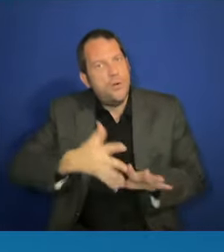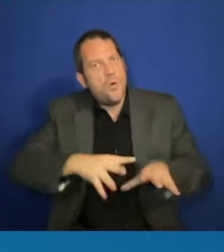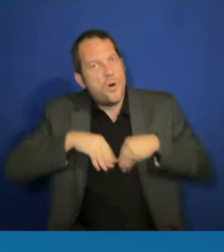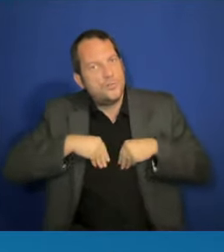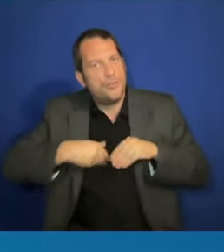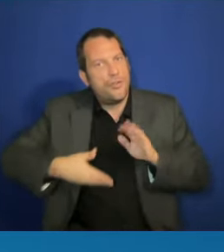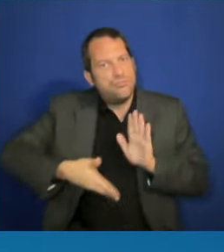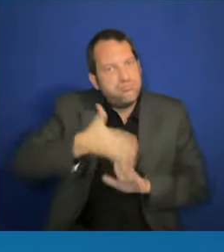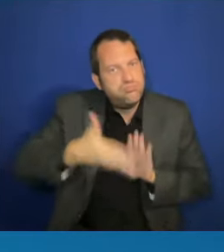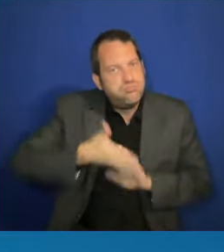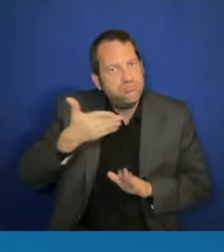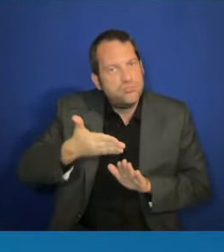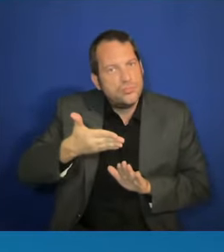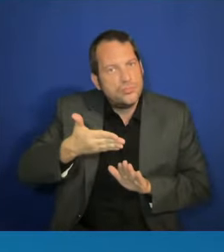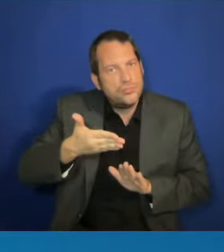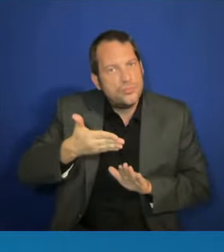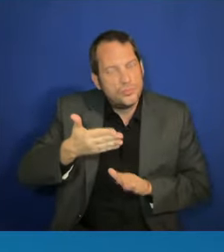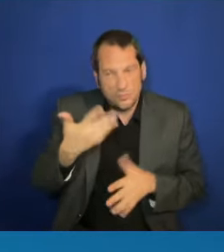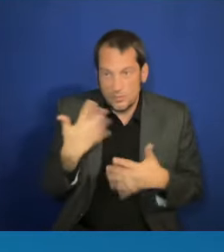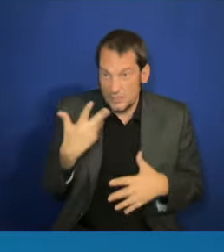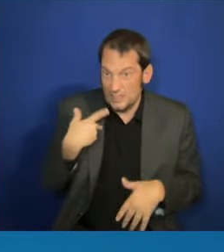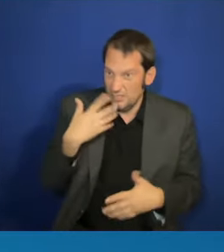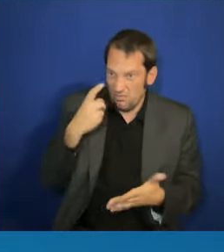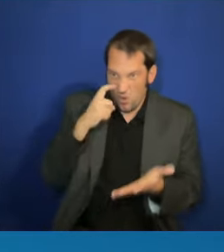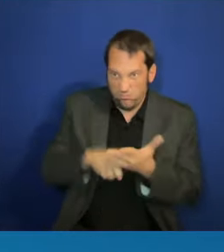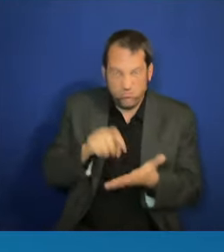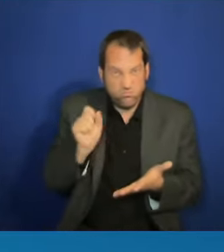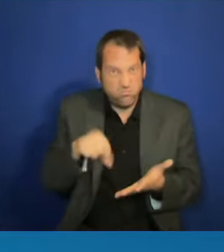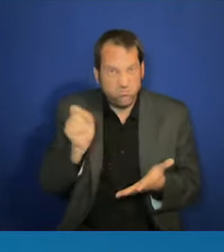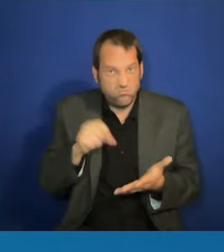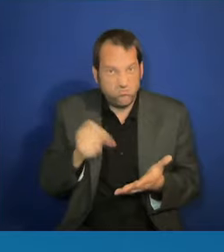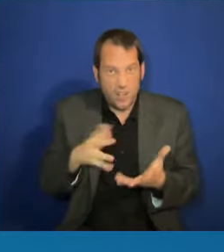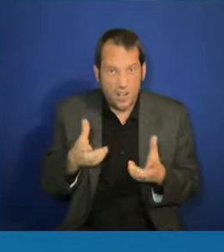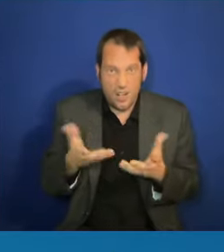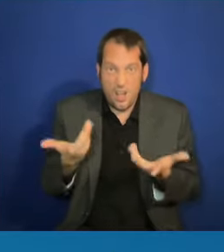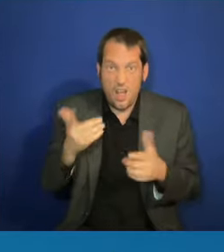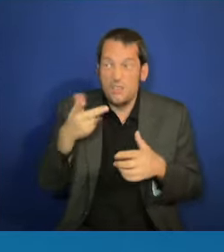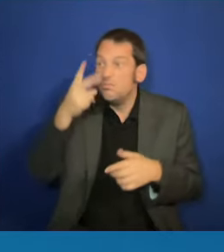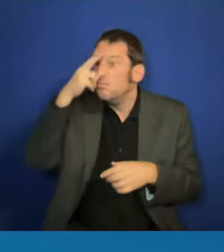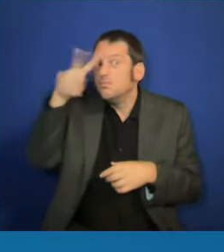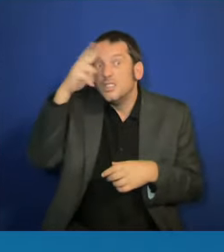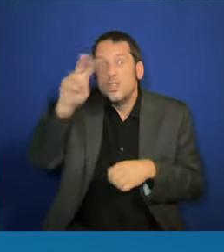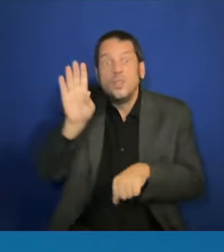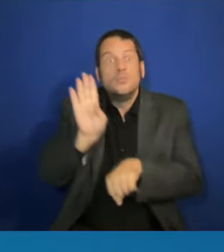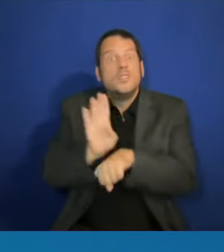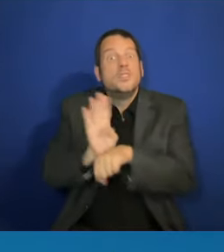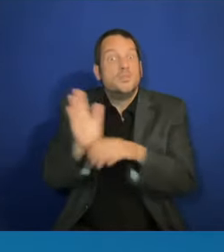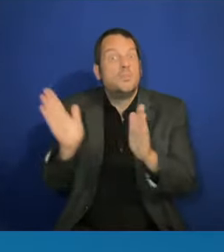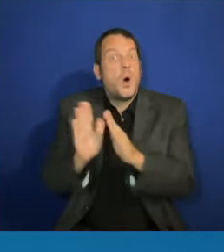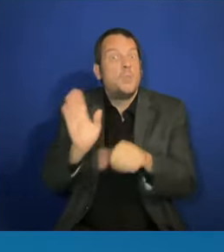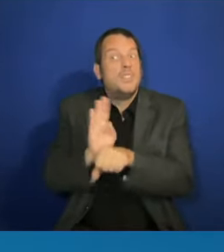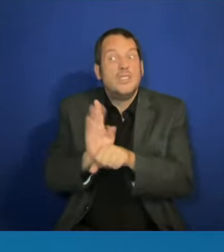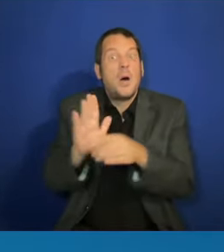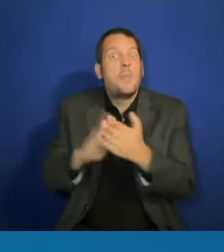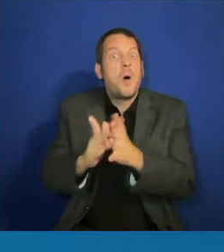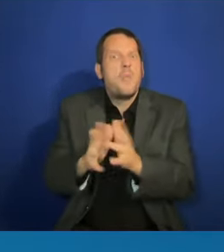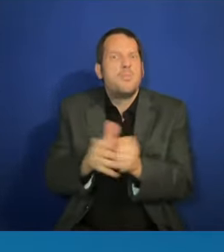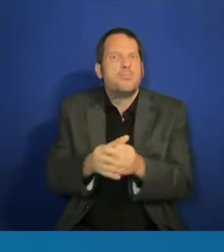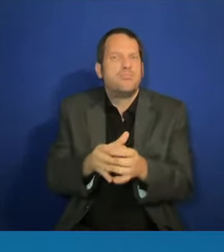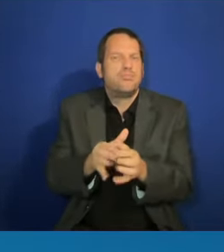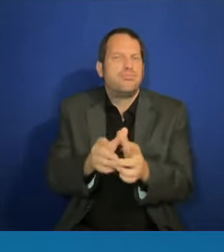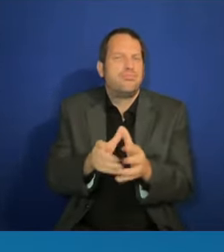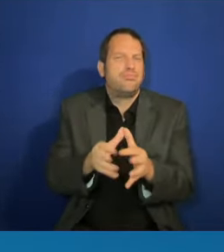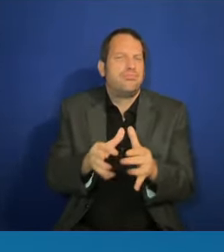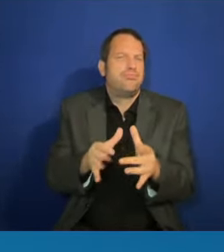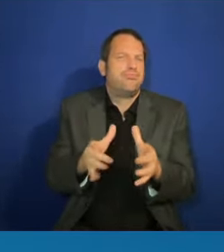growth within the Latino small business community, led in large part by Latinas, who are doing